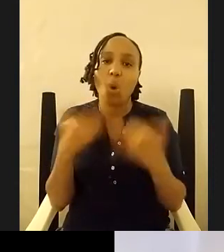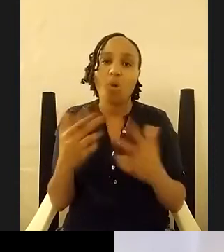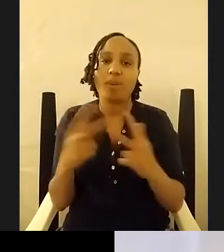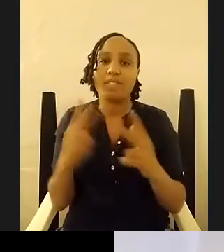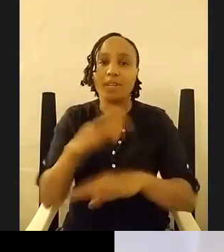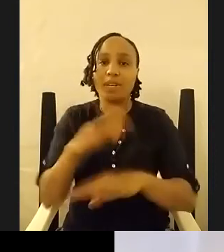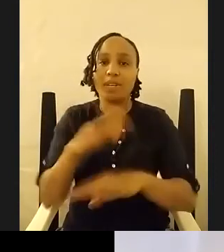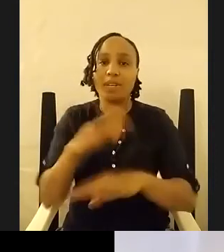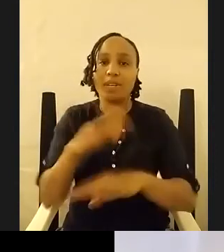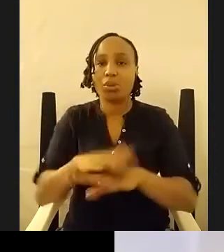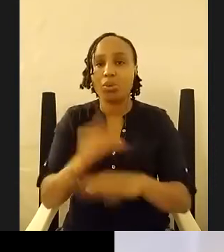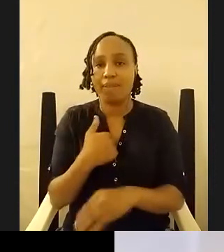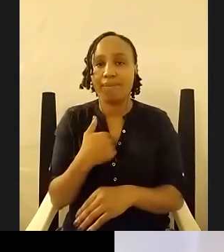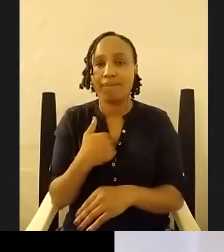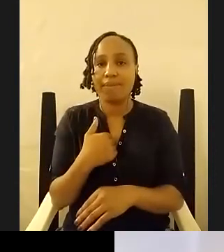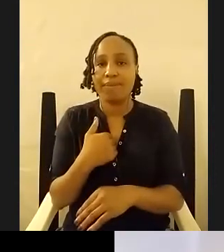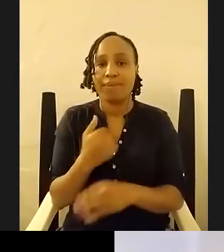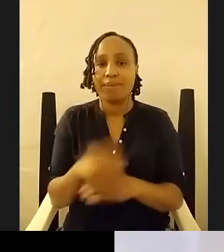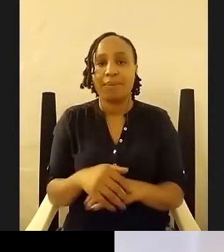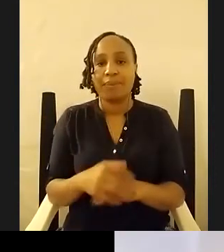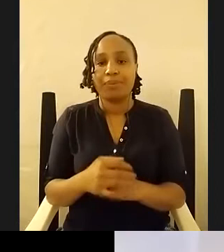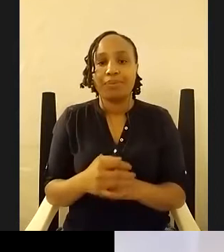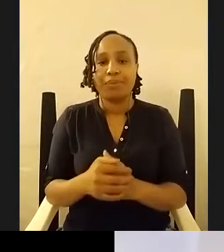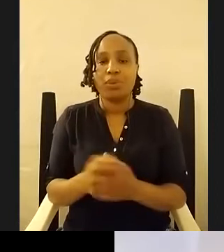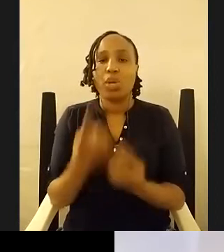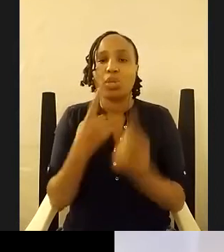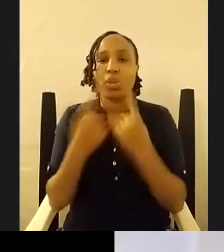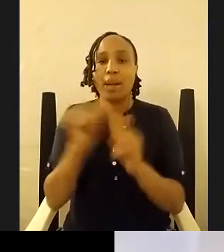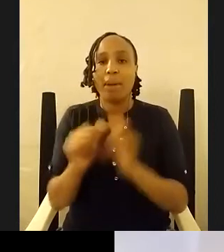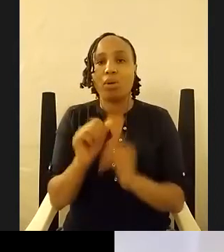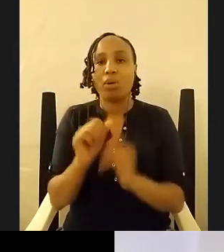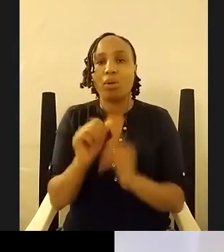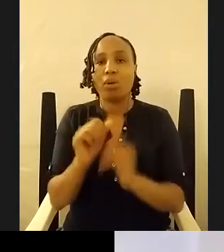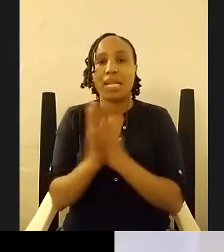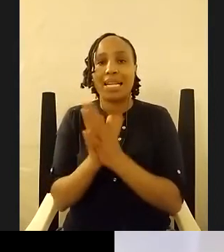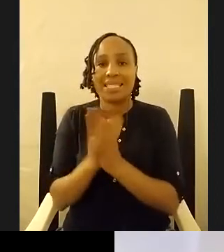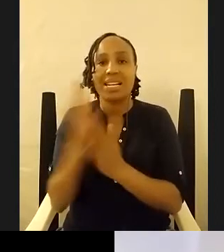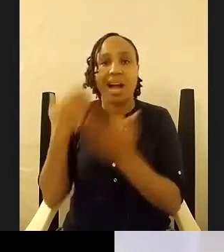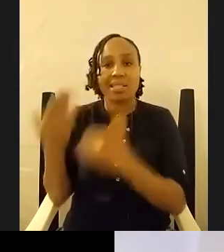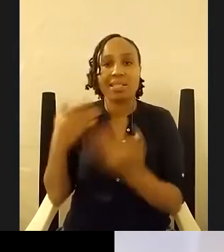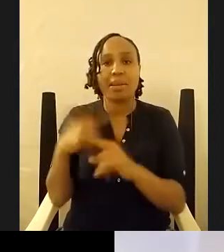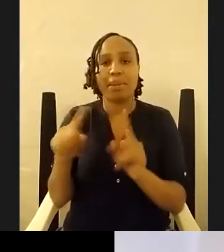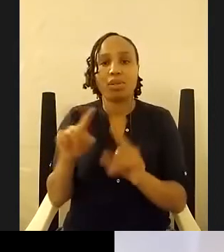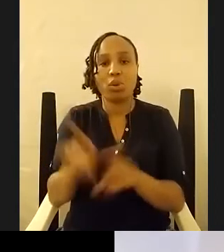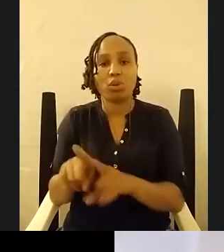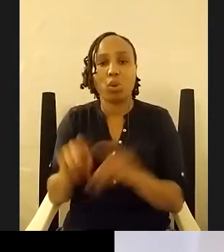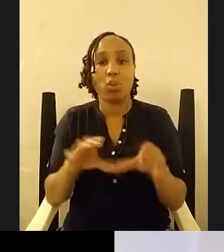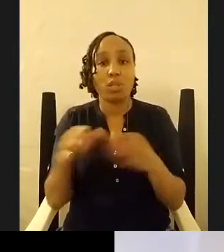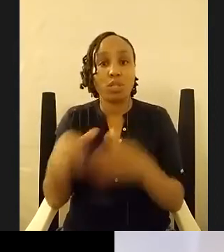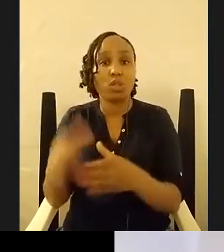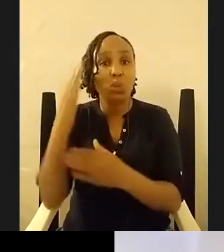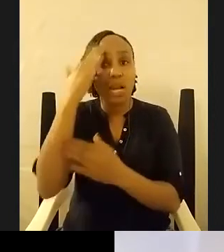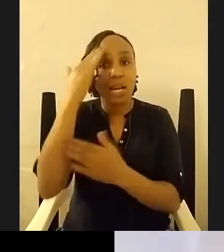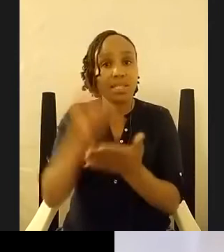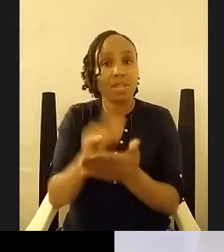were talking about literary ancestry yeah that's very important but also community to realize that you know with whatever work you're doing in the